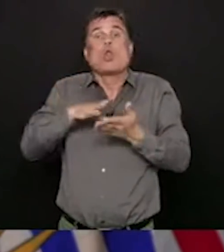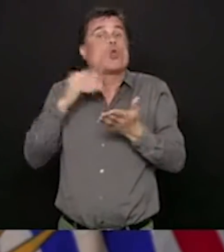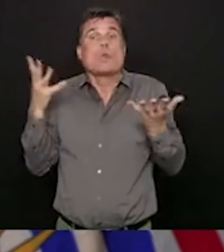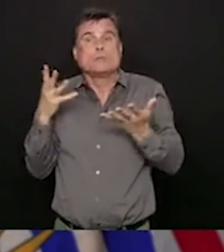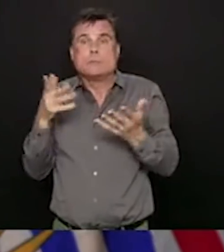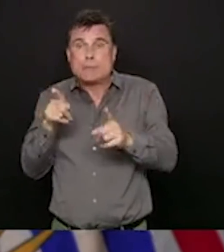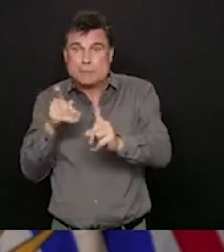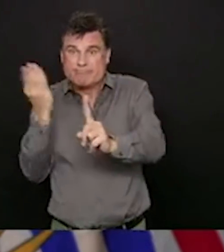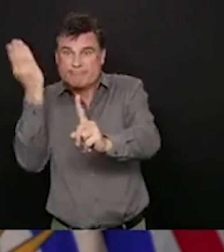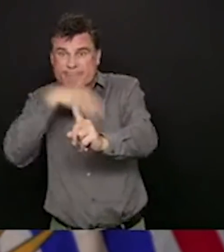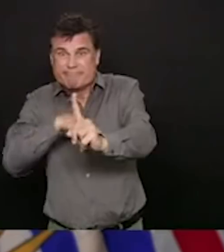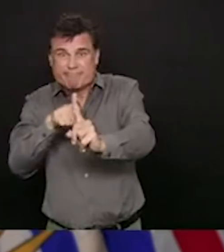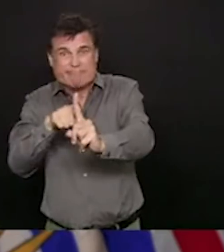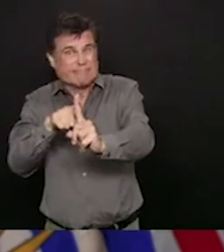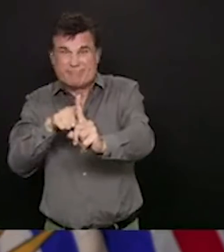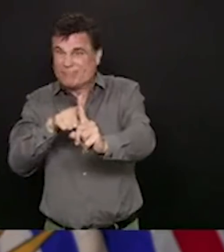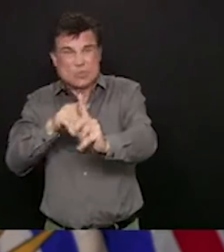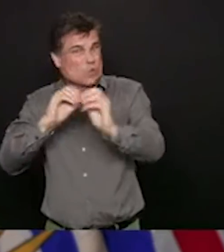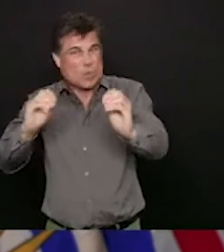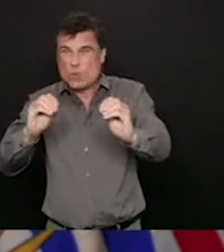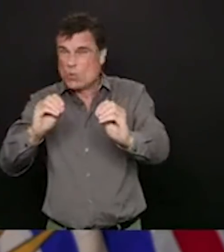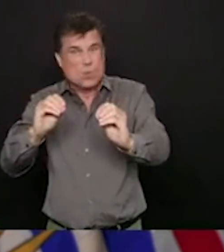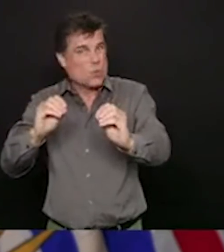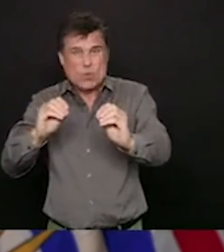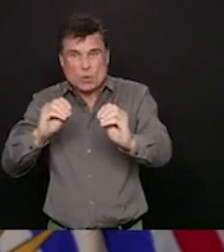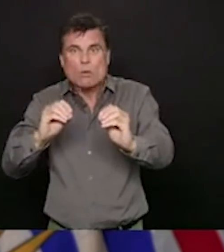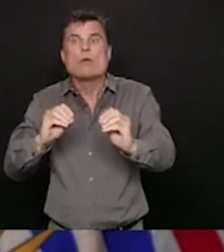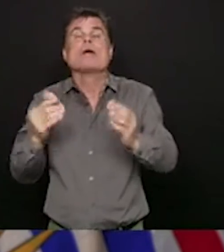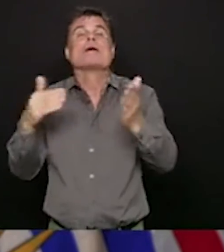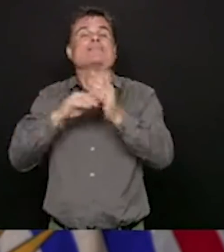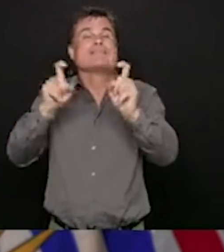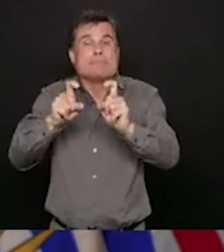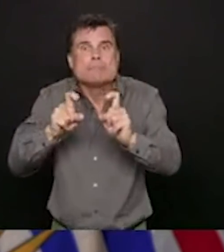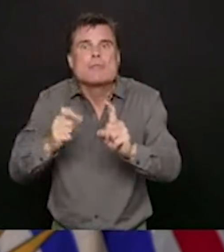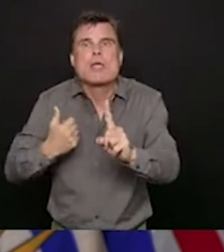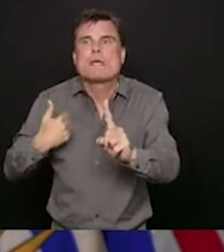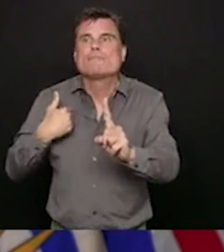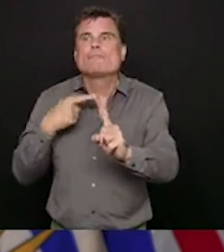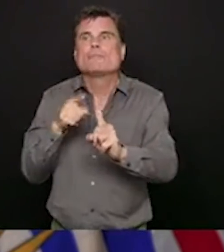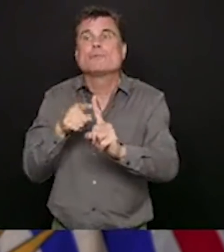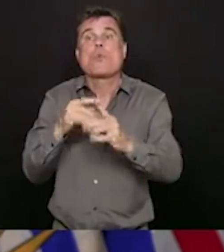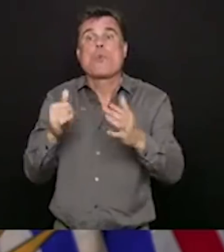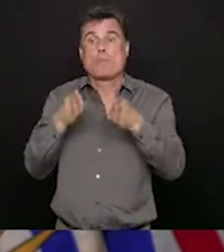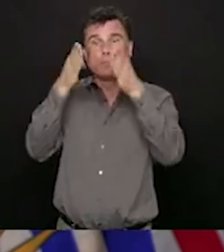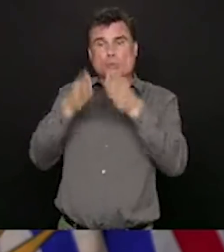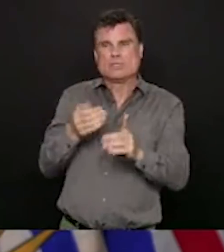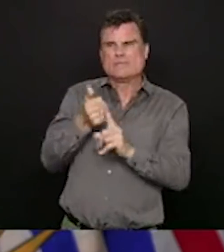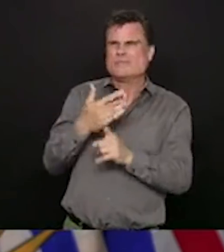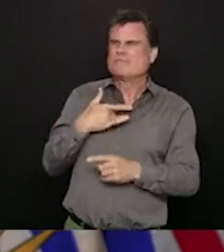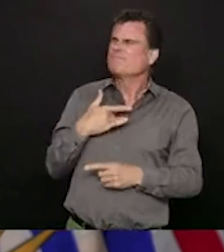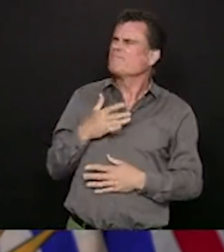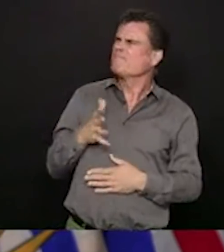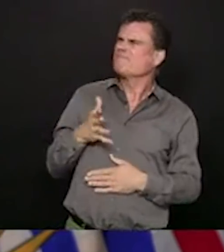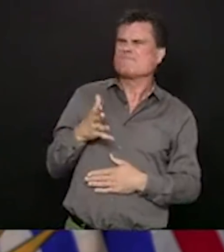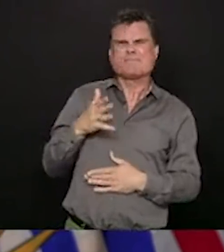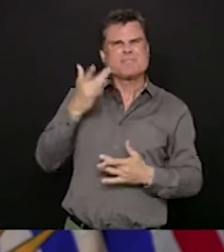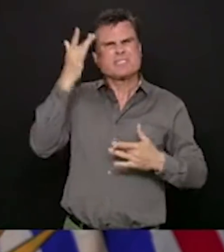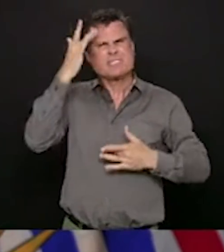reluctant to reveal that they have, that they're feeling unwell, or they have some mild illness, and it could be